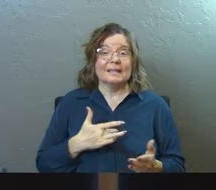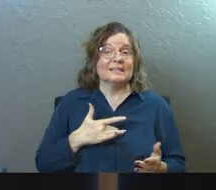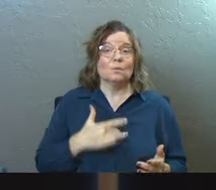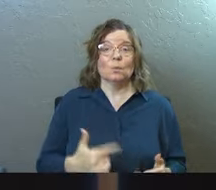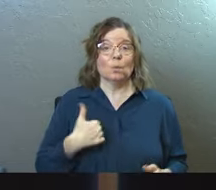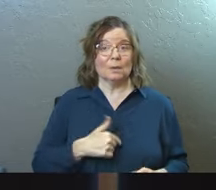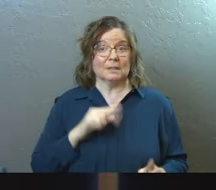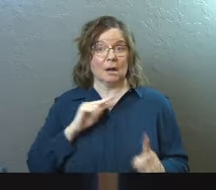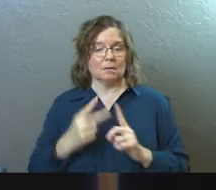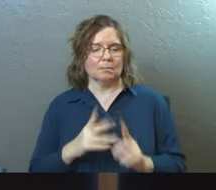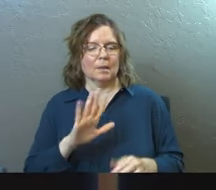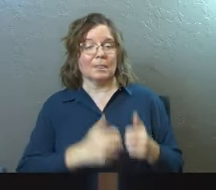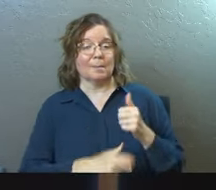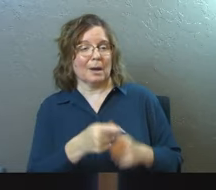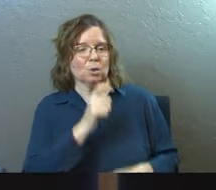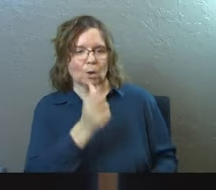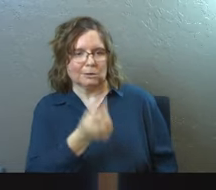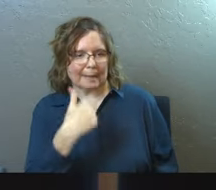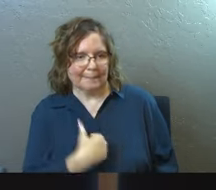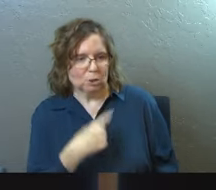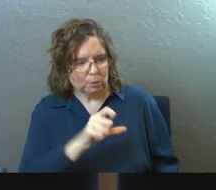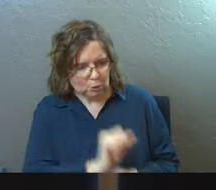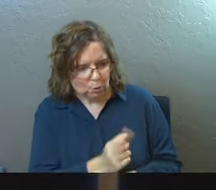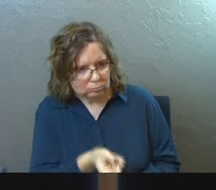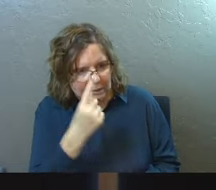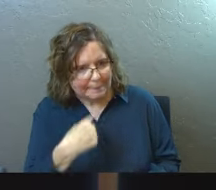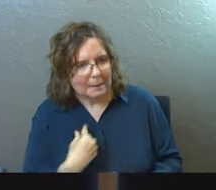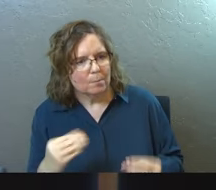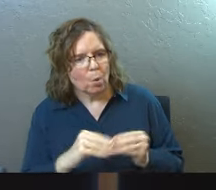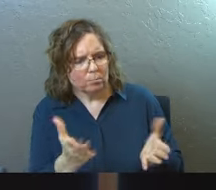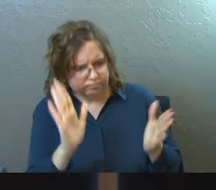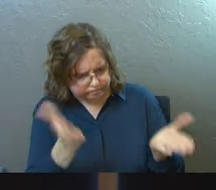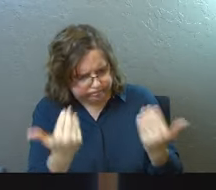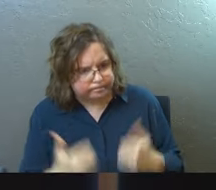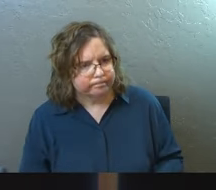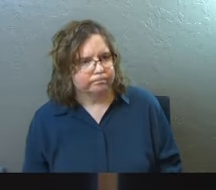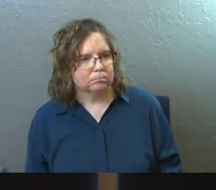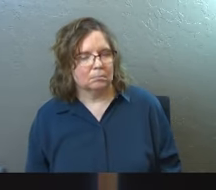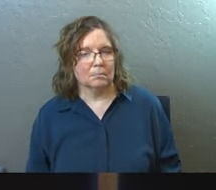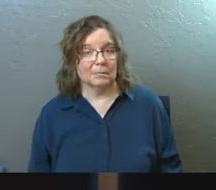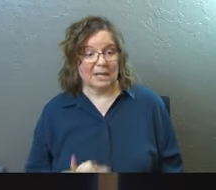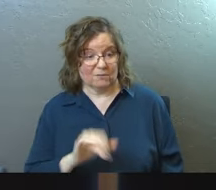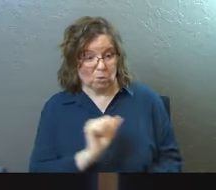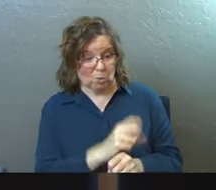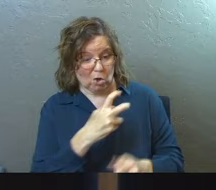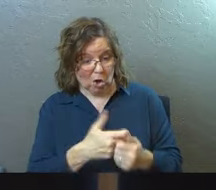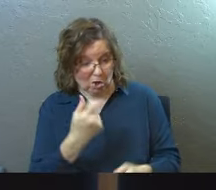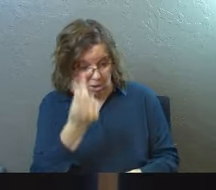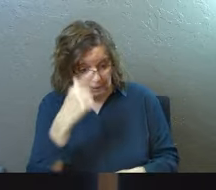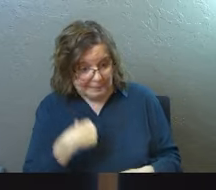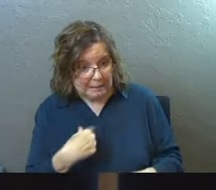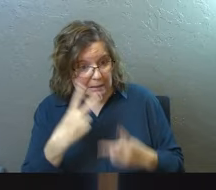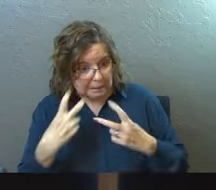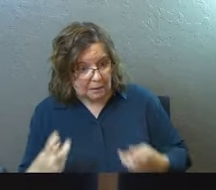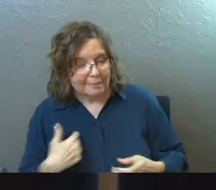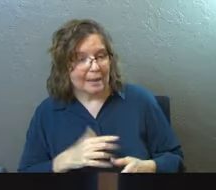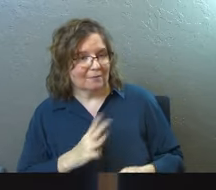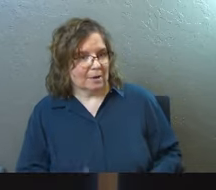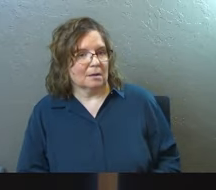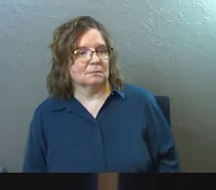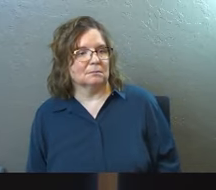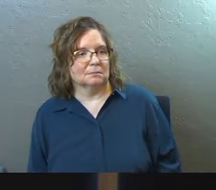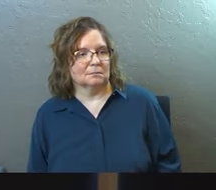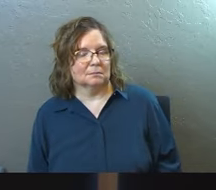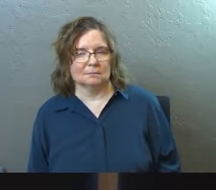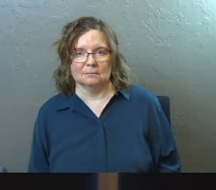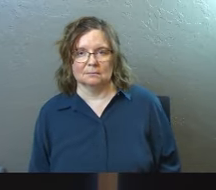problem here is that you don't understand me and you need to work harder at understanding me. And if you worked harder at understanding me then we'd be okay.